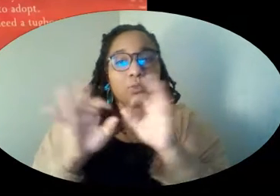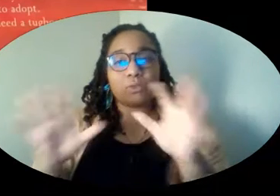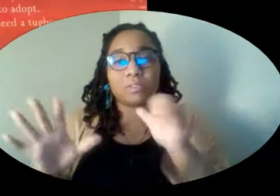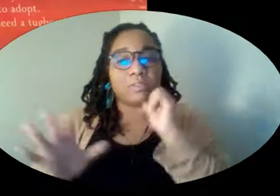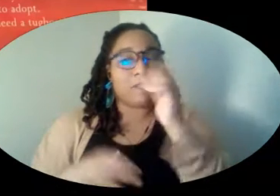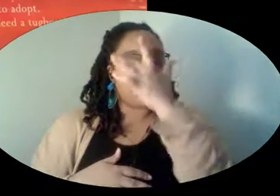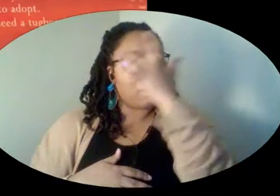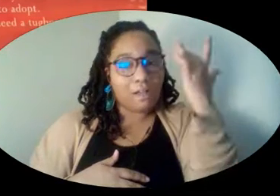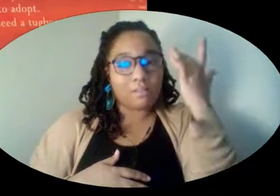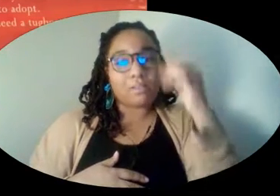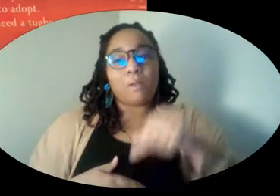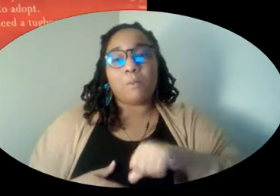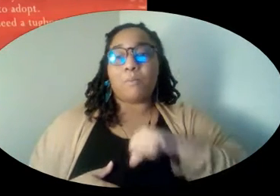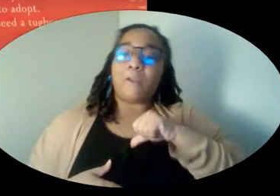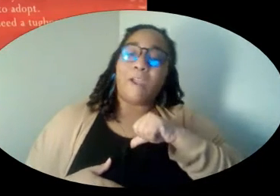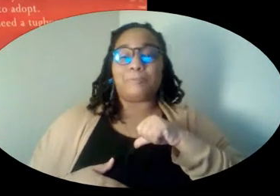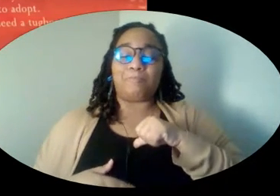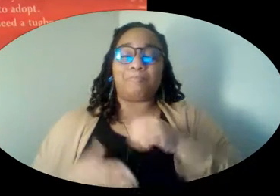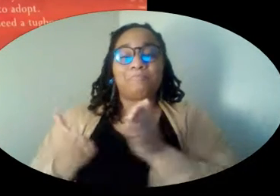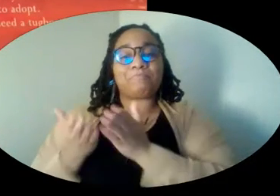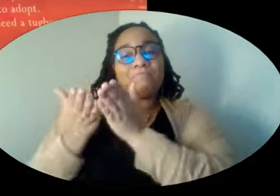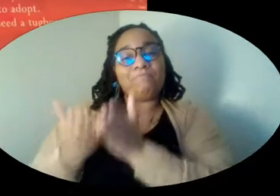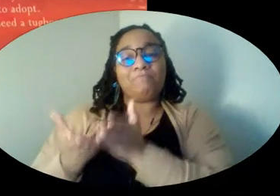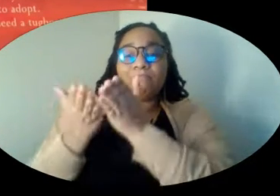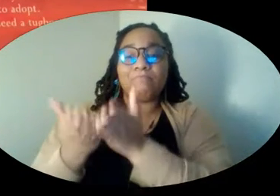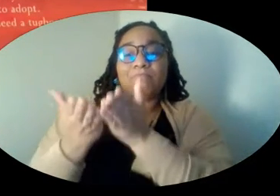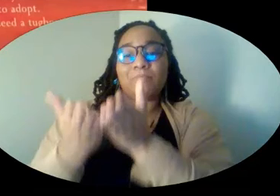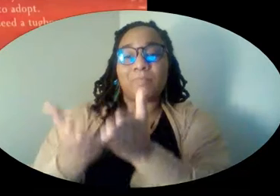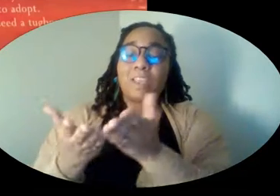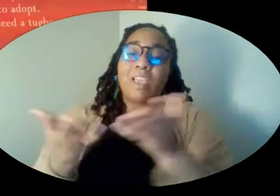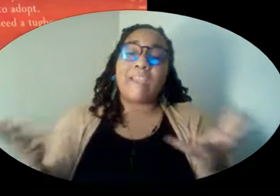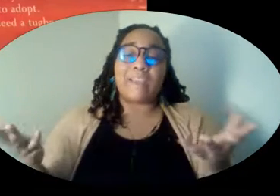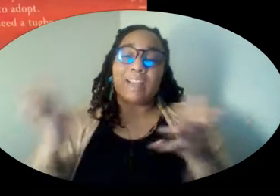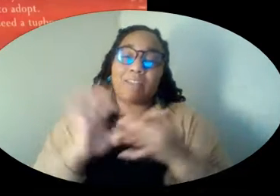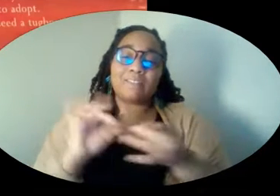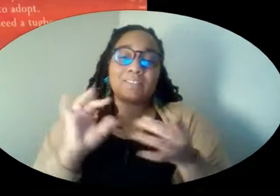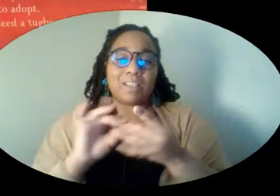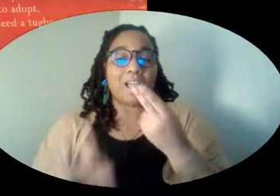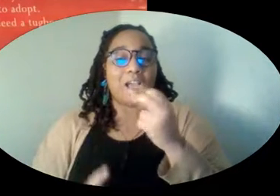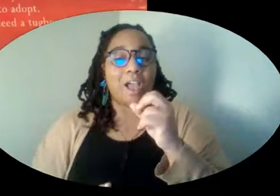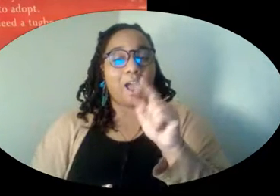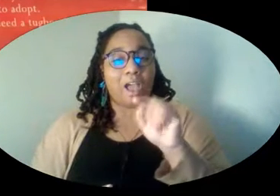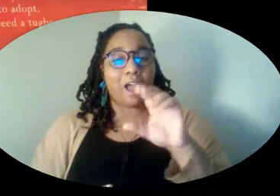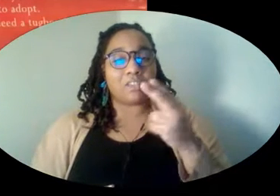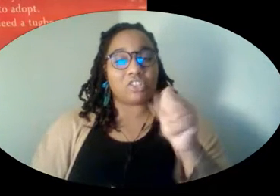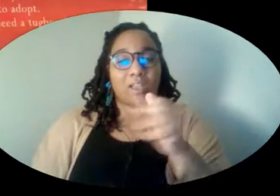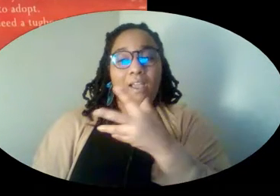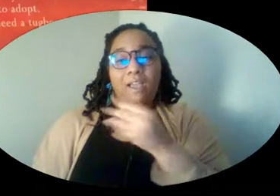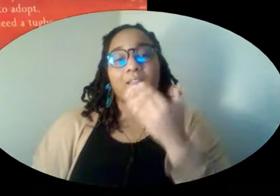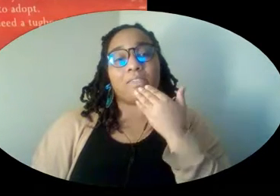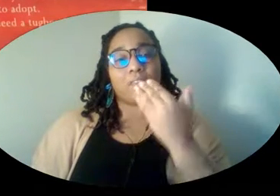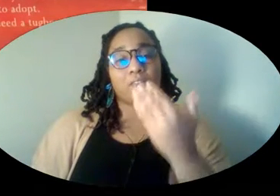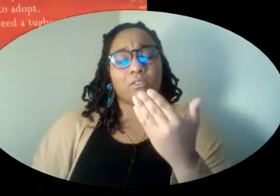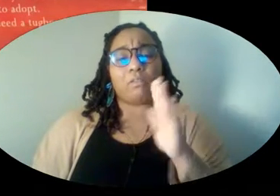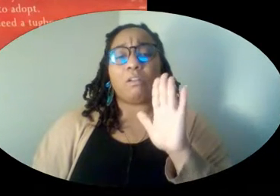not forgotten. A proud and plucky friend. And all that's left to say is hotcha and thank you.